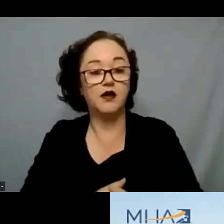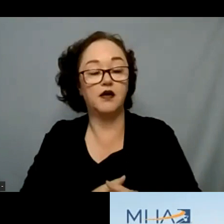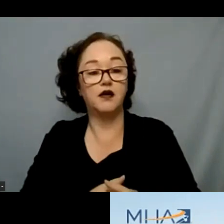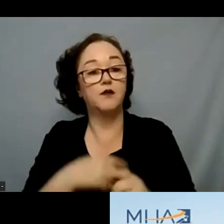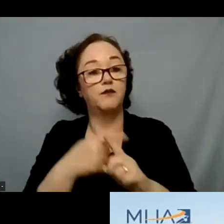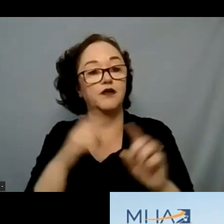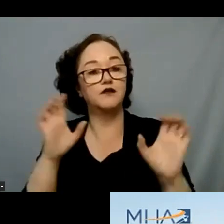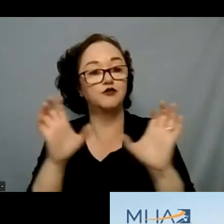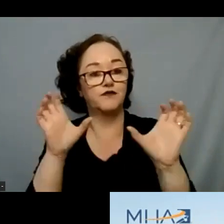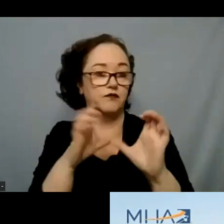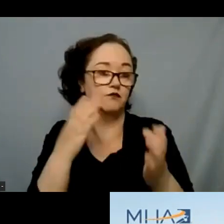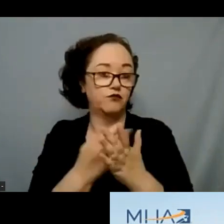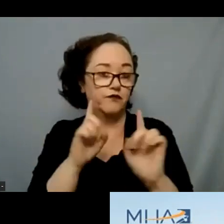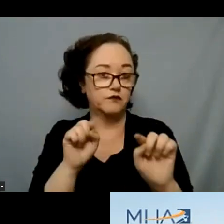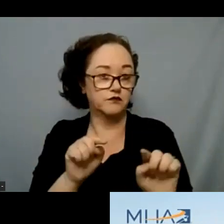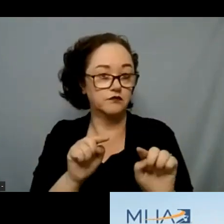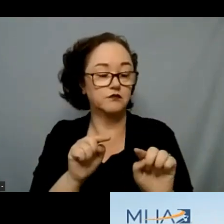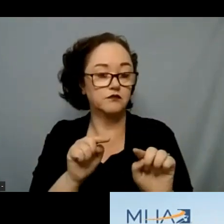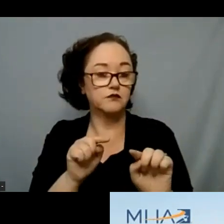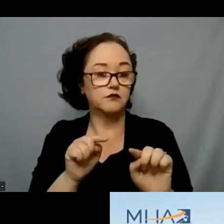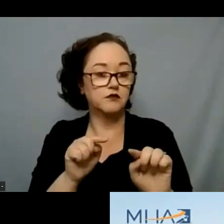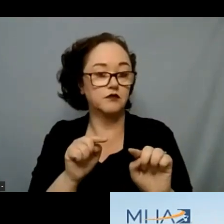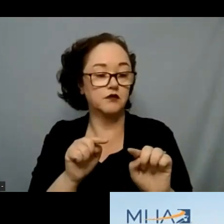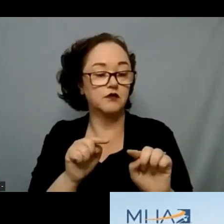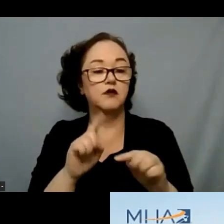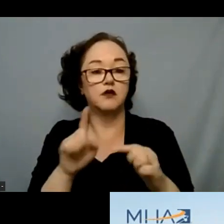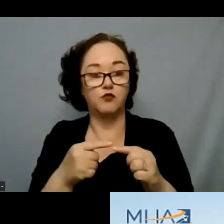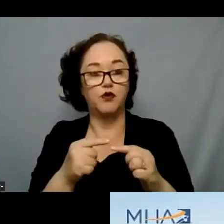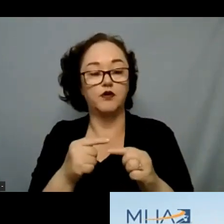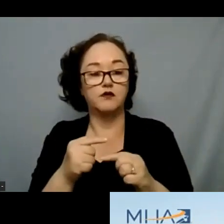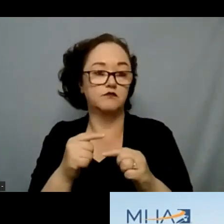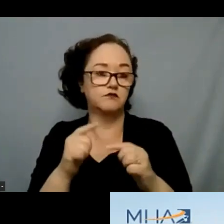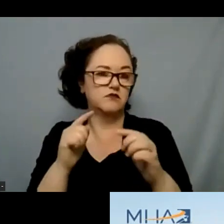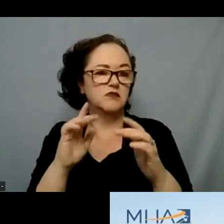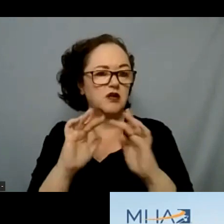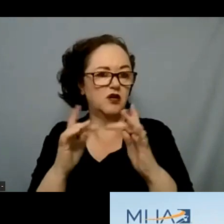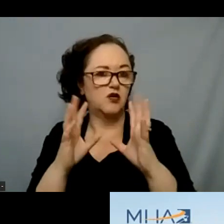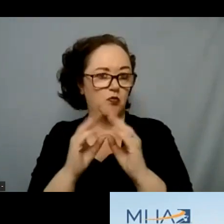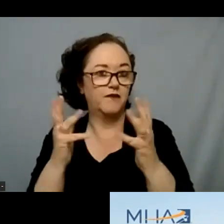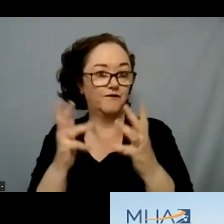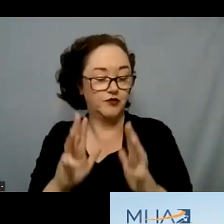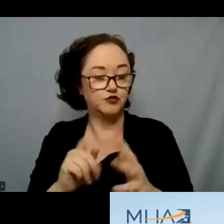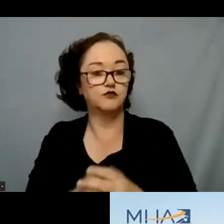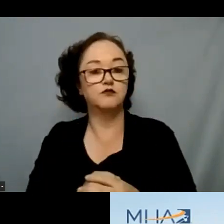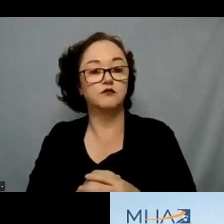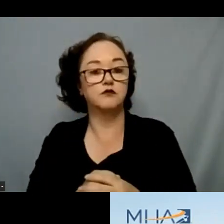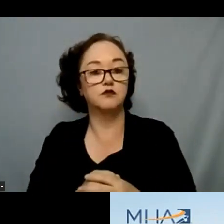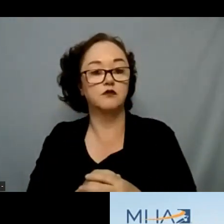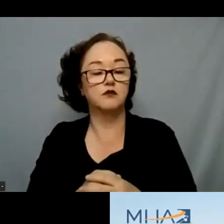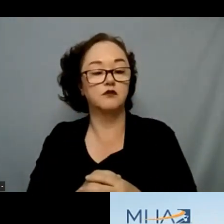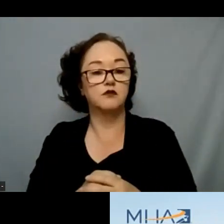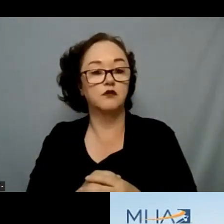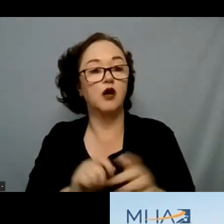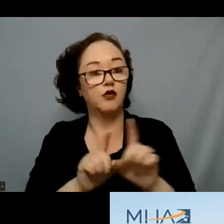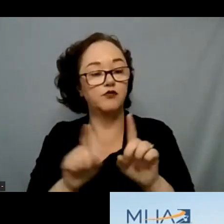attendance after the webinar I sent that on the chat we will also have a survey